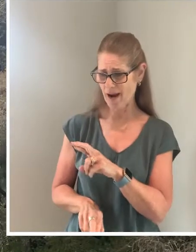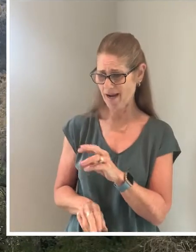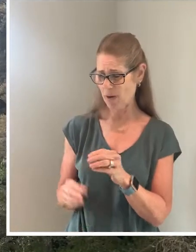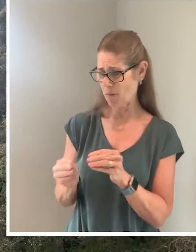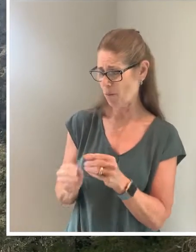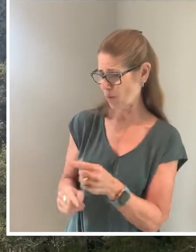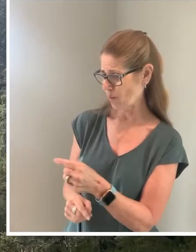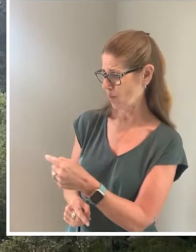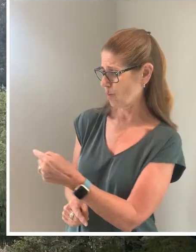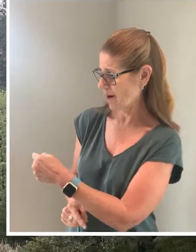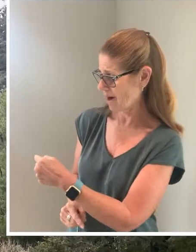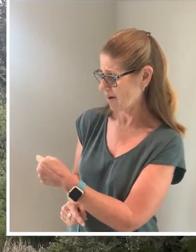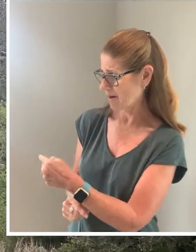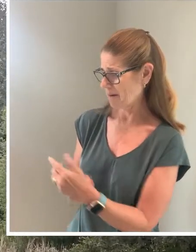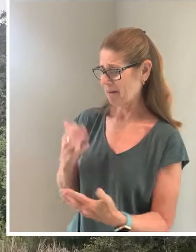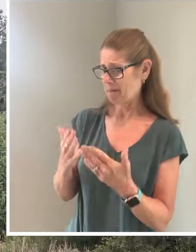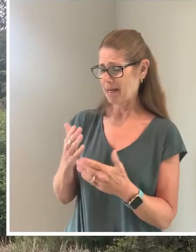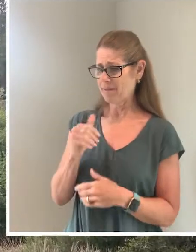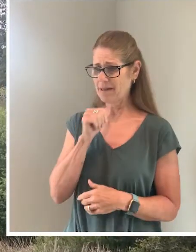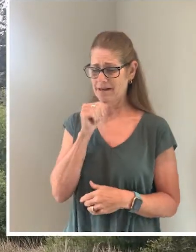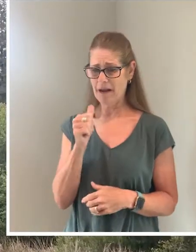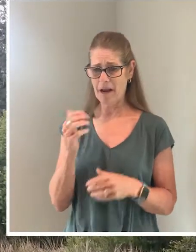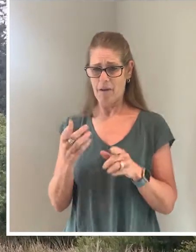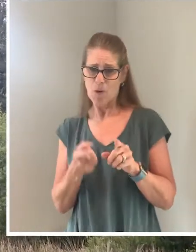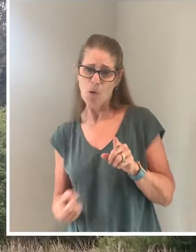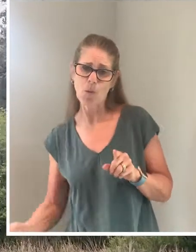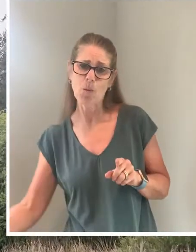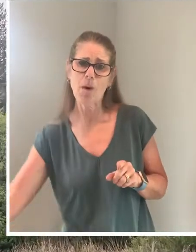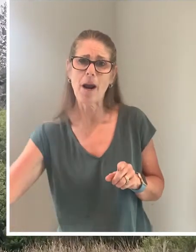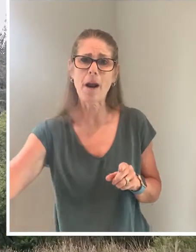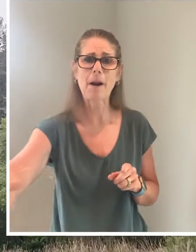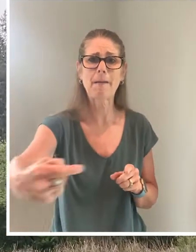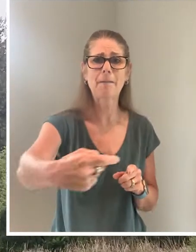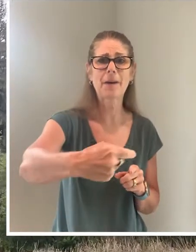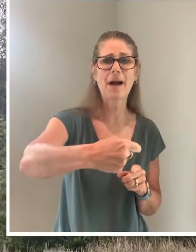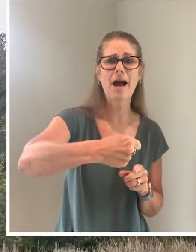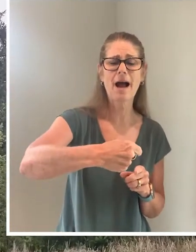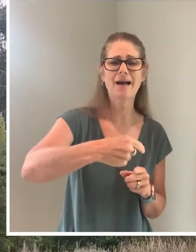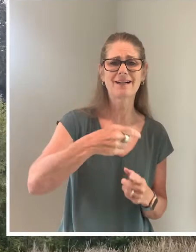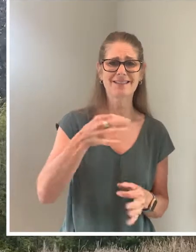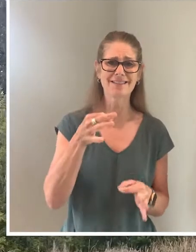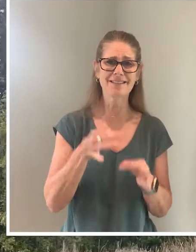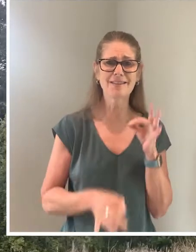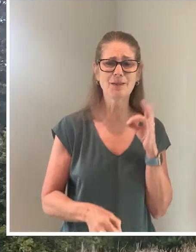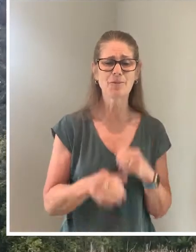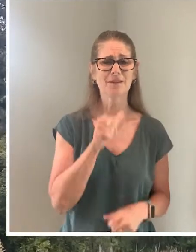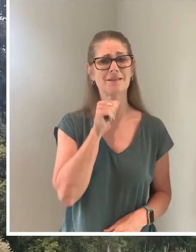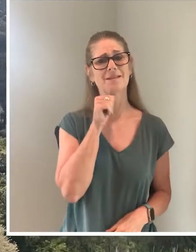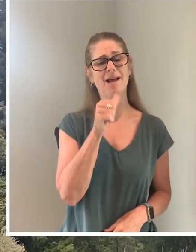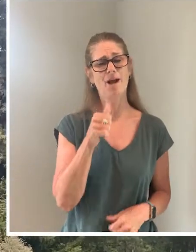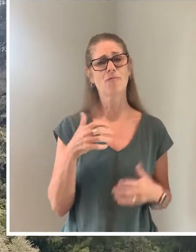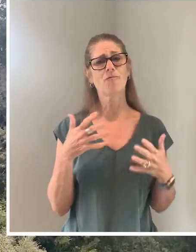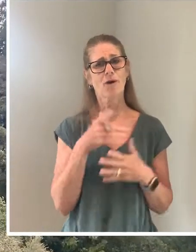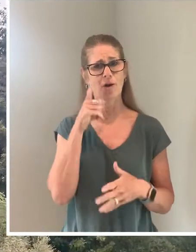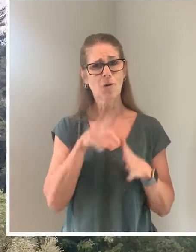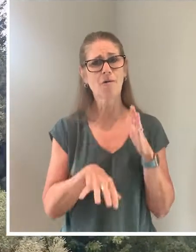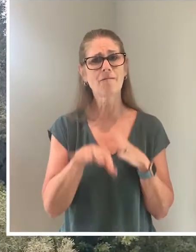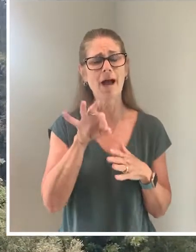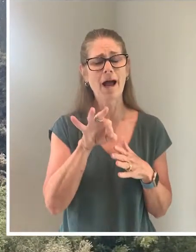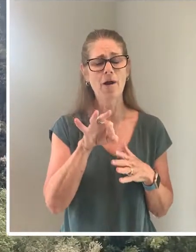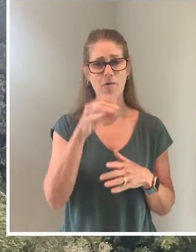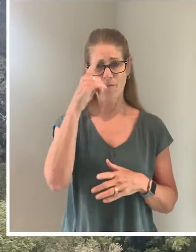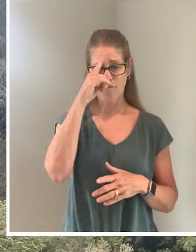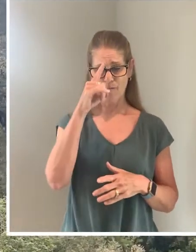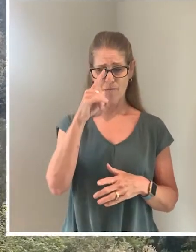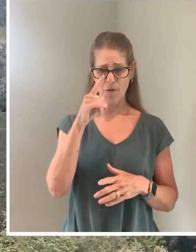maybe not quite? Or go around back and sneak in from behind? Simple it's not, I'm afraid you will find. For a mind